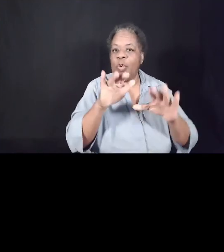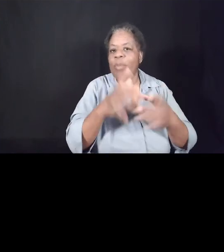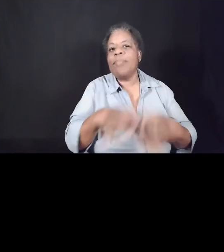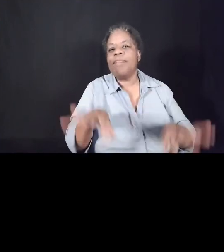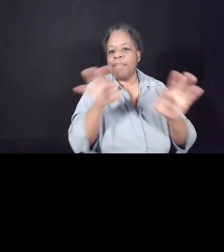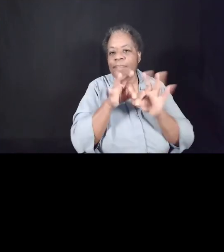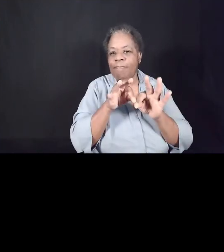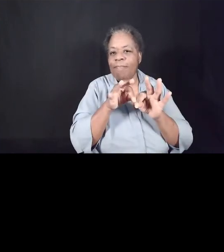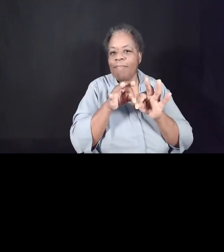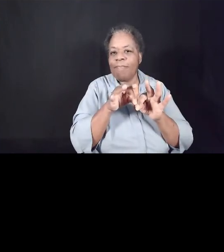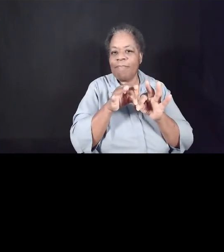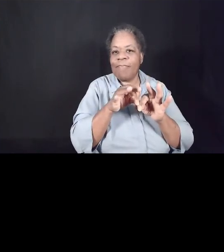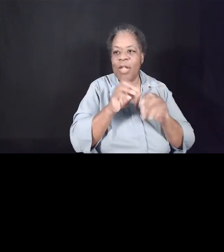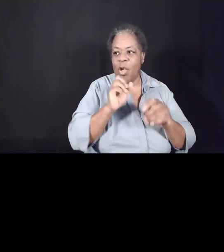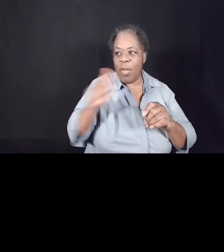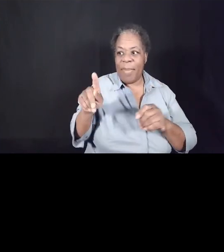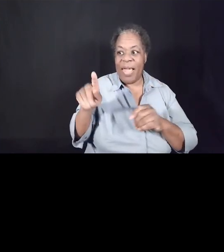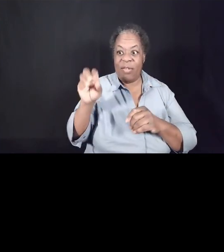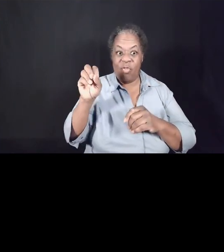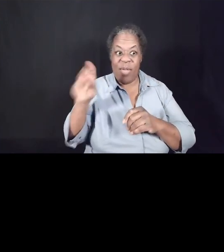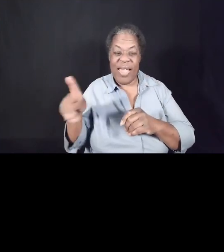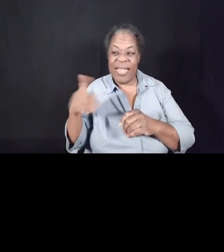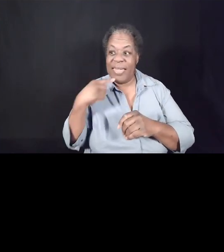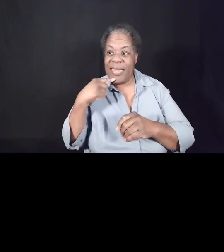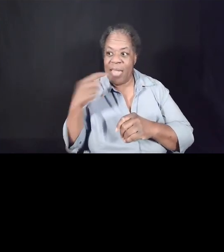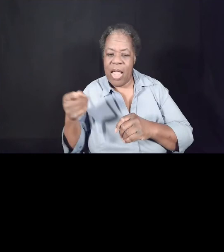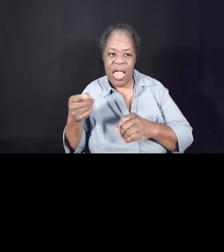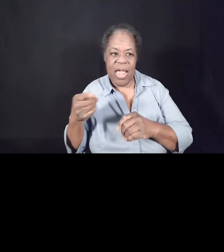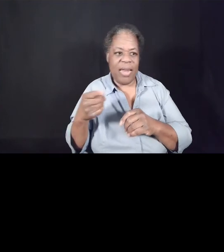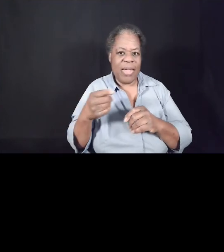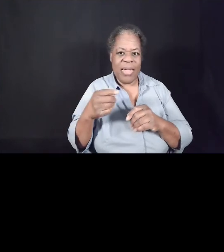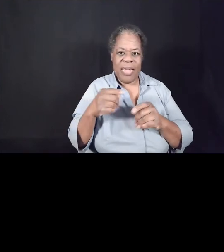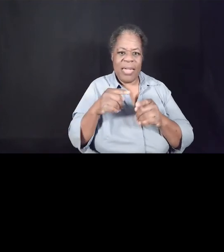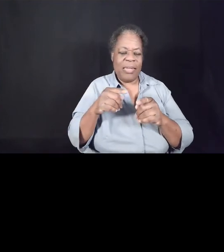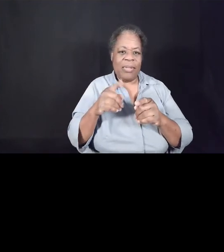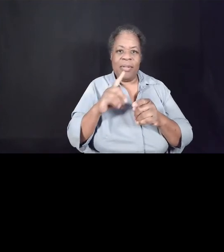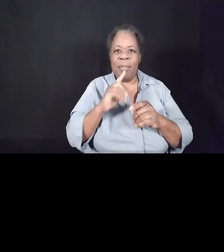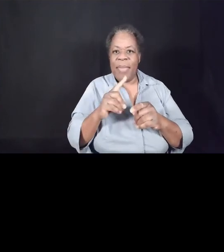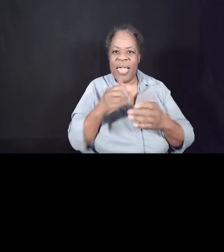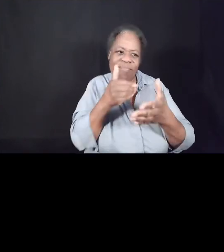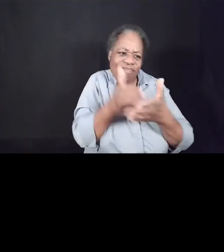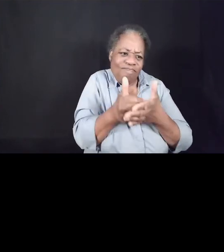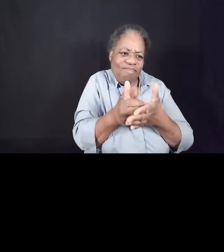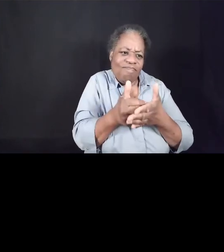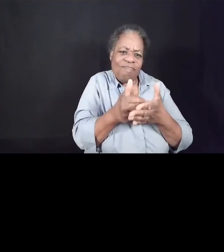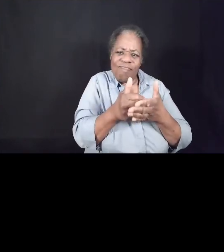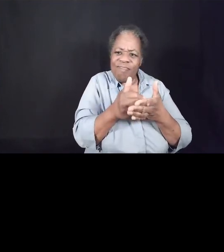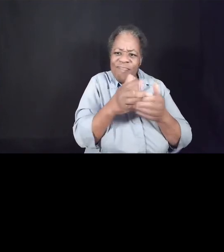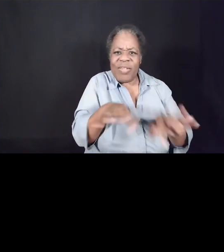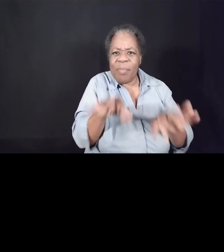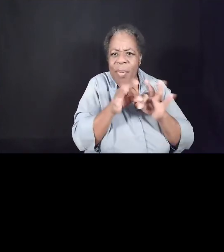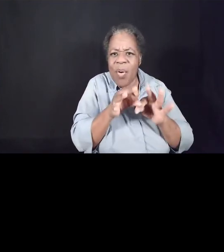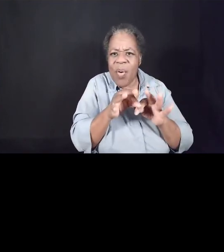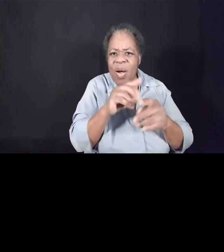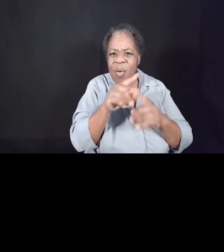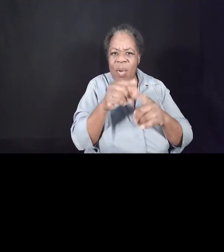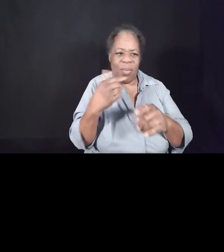to what Ed said, proximity matters. And everything changes when we have real friends